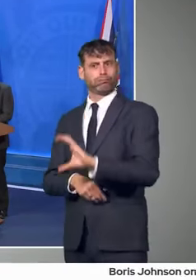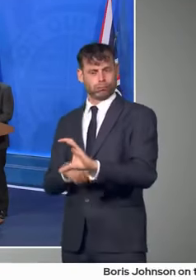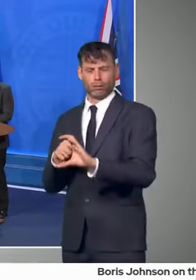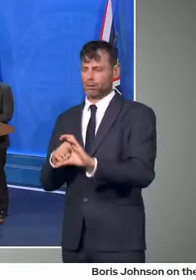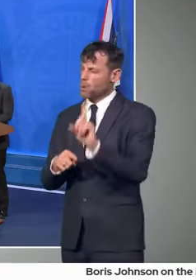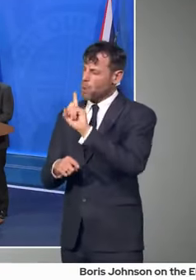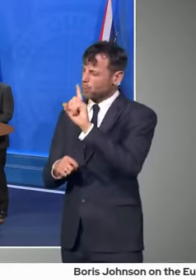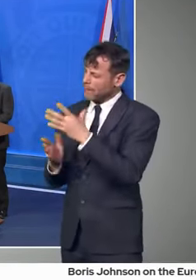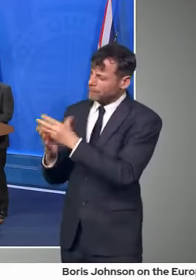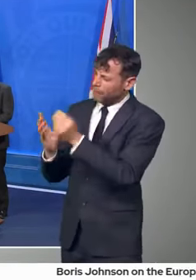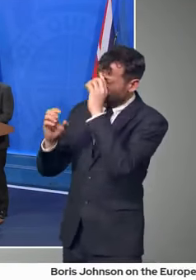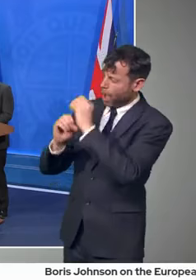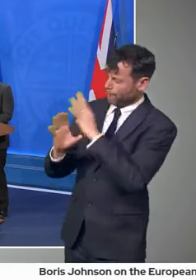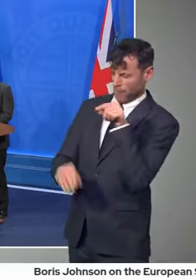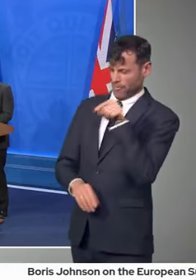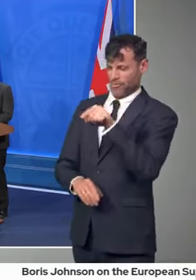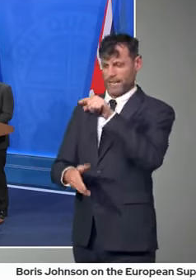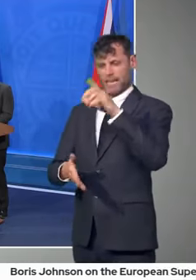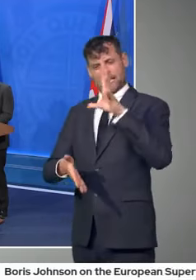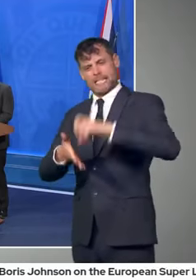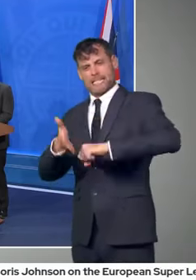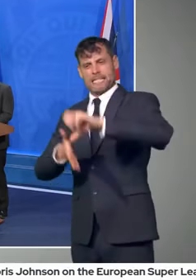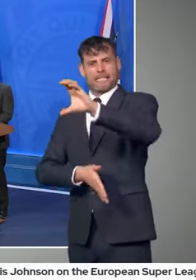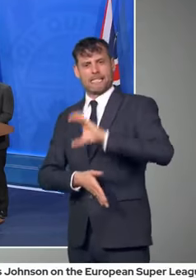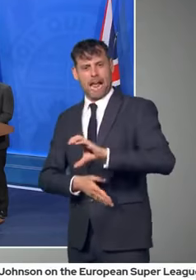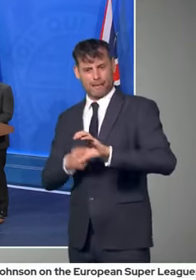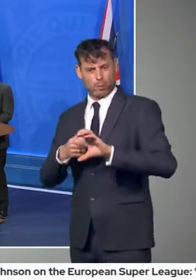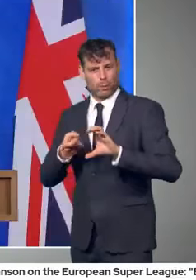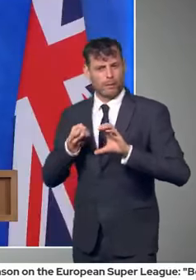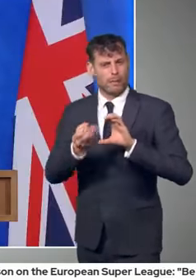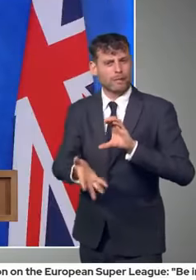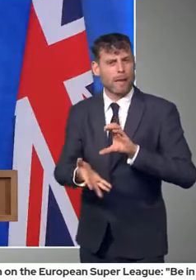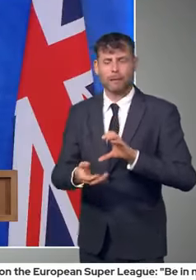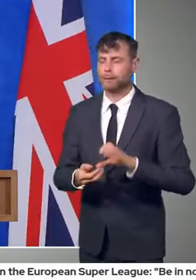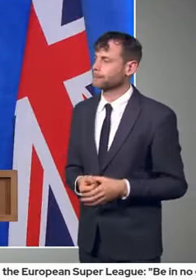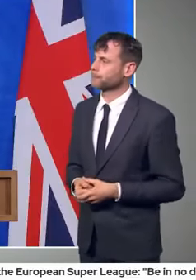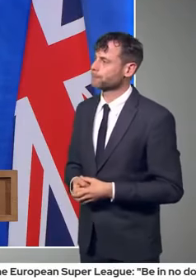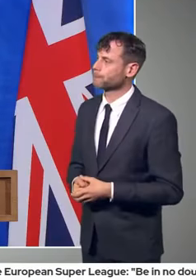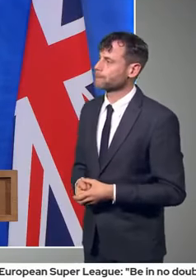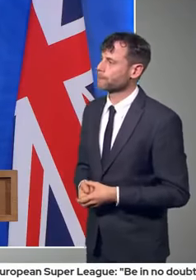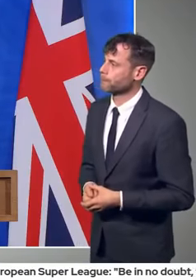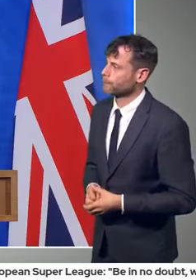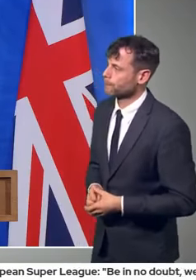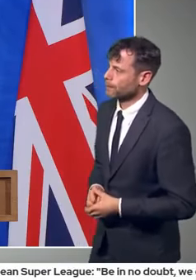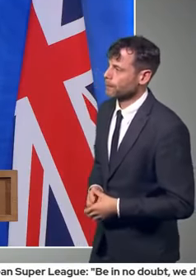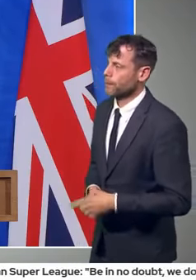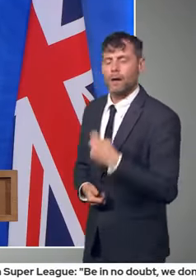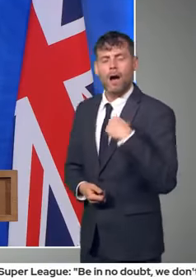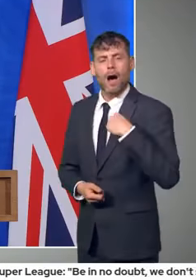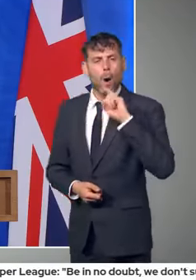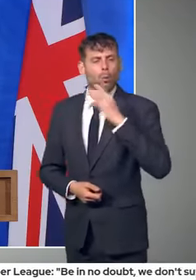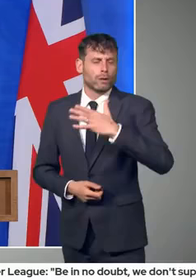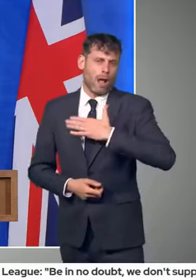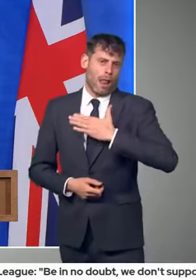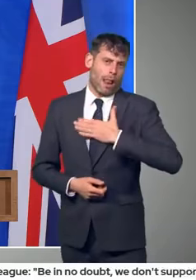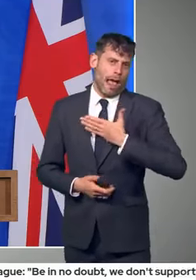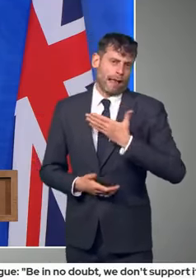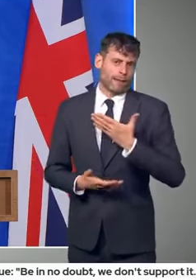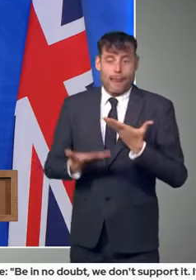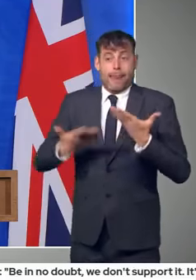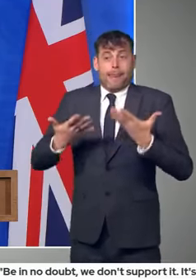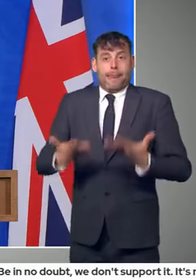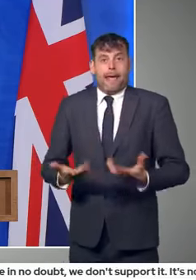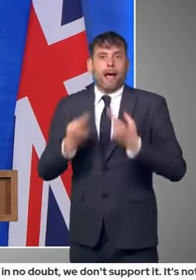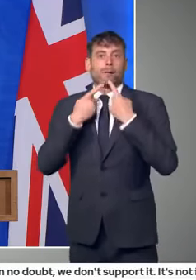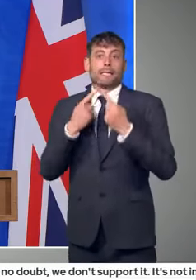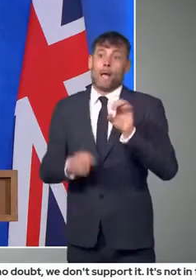your readers a, a, a, a clear rundown of the countries that we think may be either red, amber or green at this stage. We won't be able to do that yet. As we've